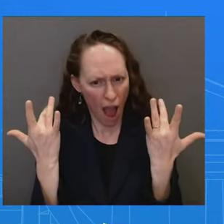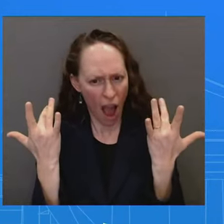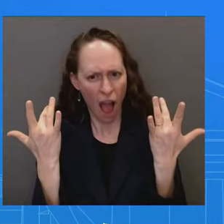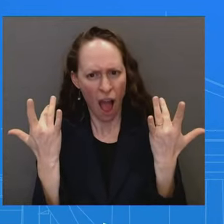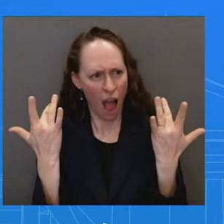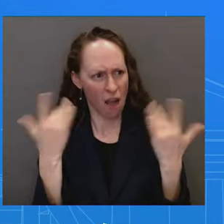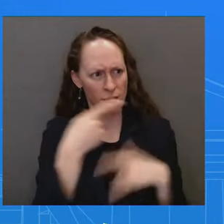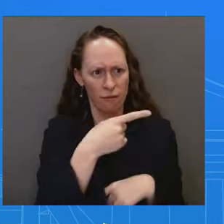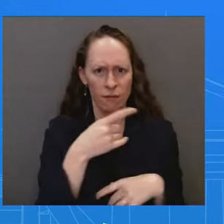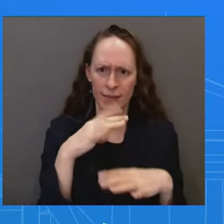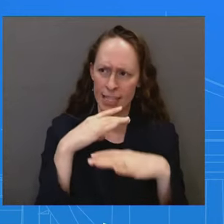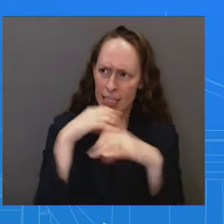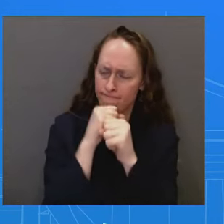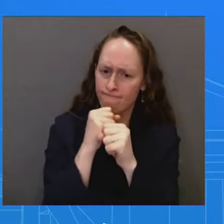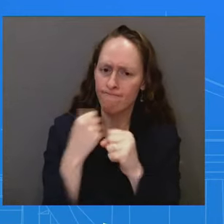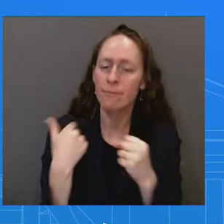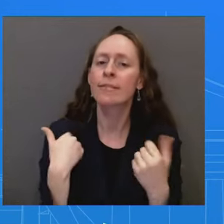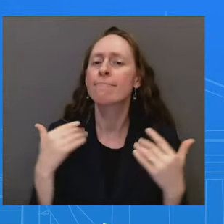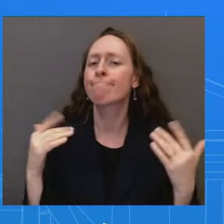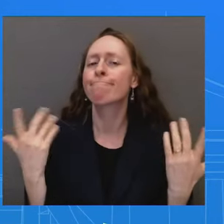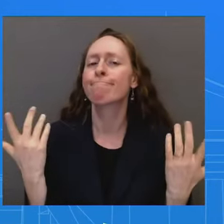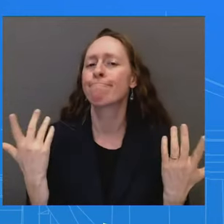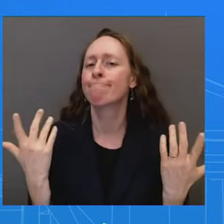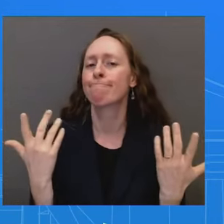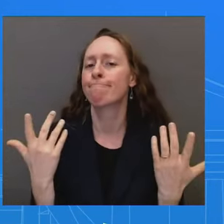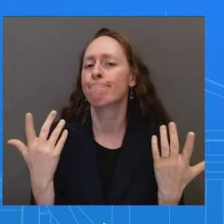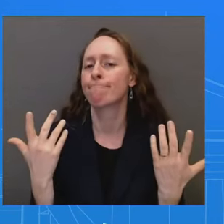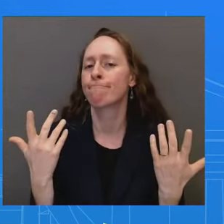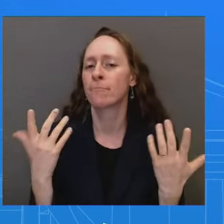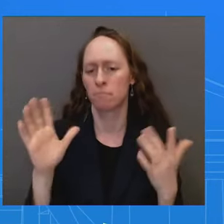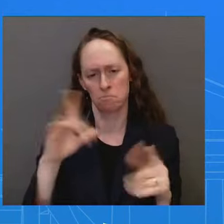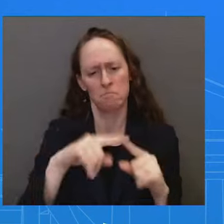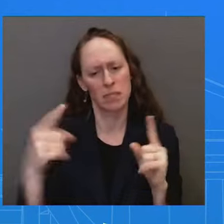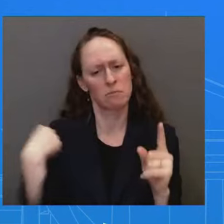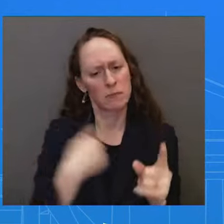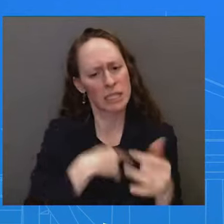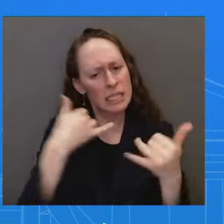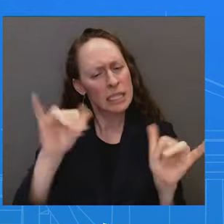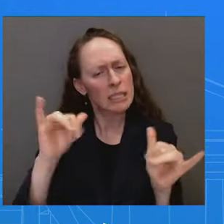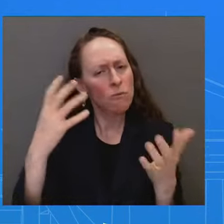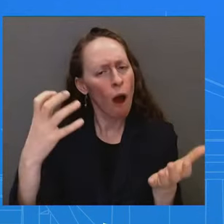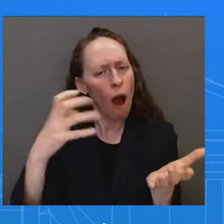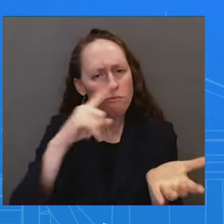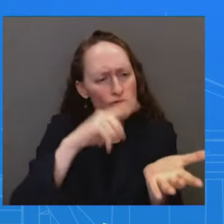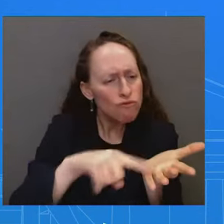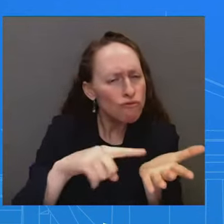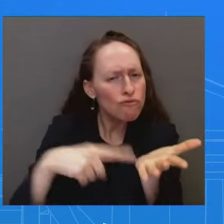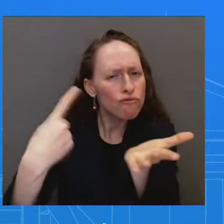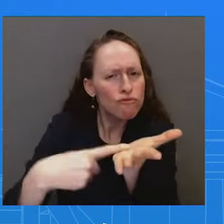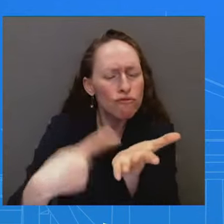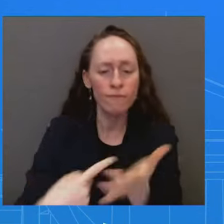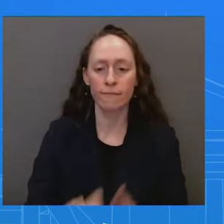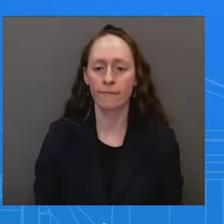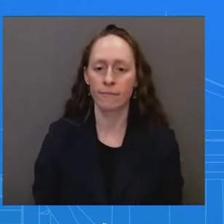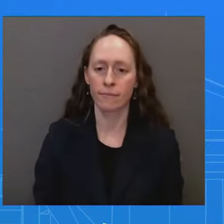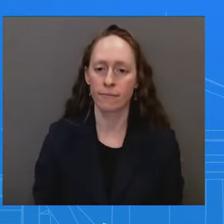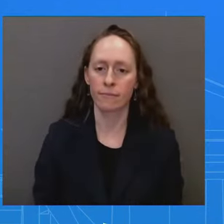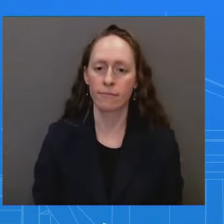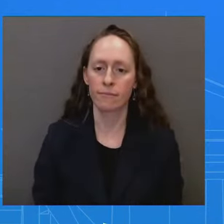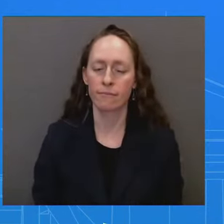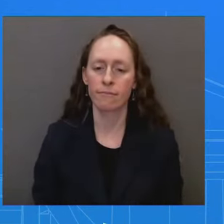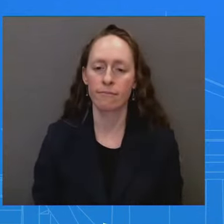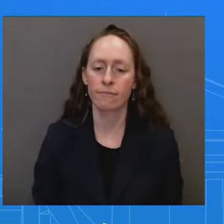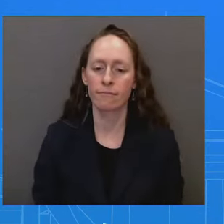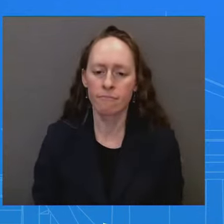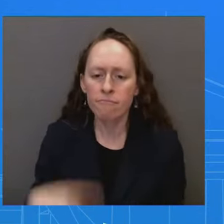But, uh, we obviously have conveyed our interest in learning more. And then on a separate topic on the Middle East, um, Israel's Supreme Court rejected a request from